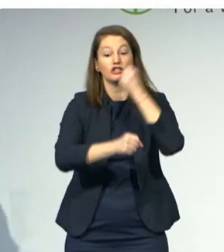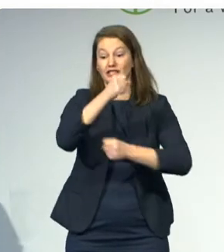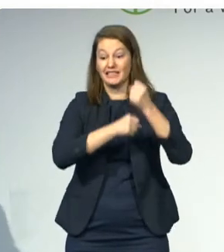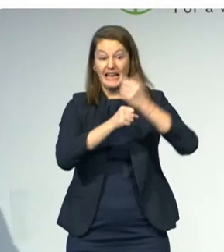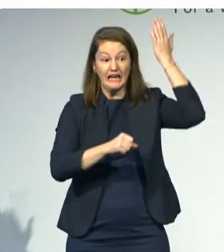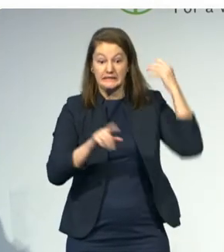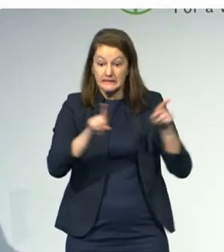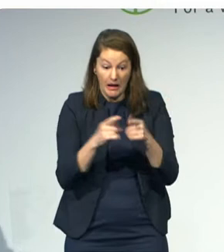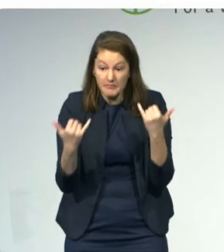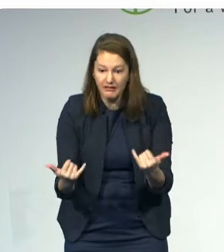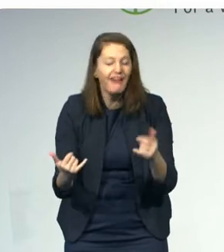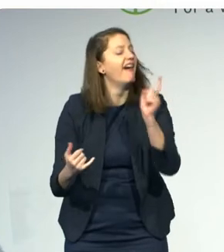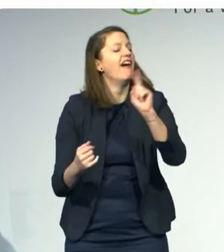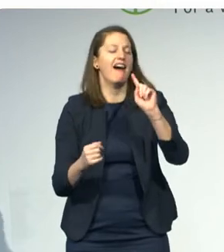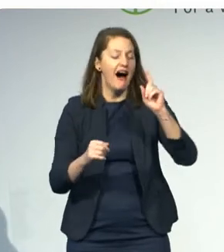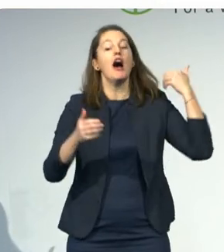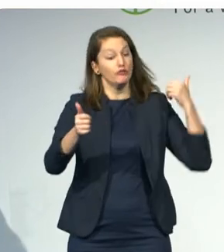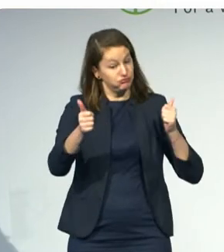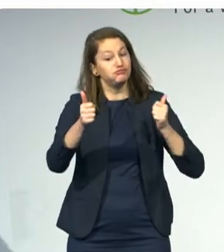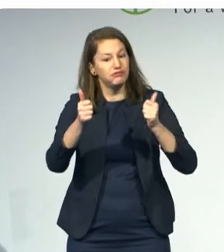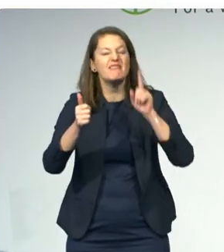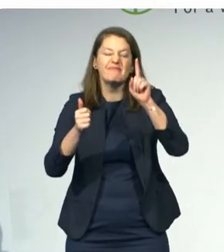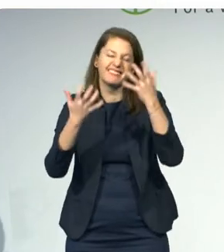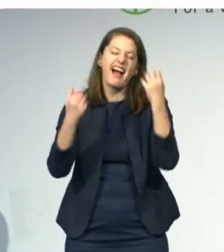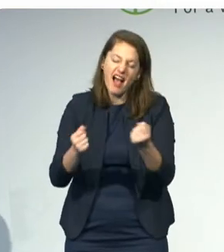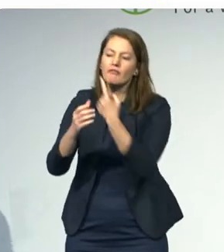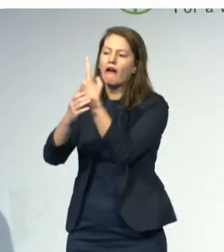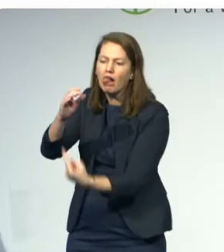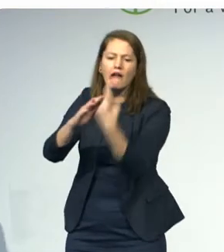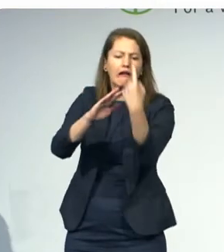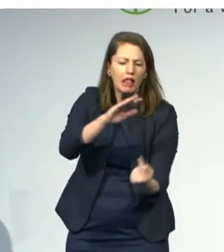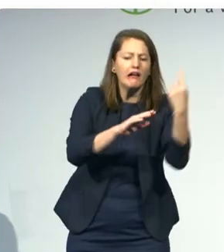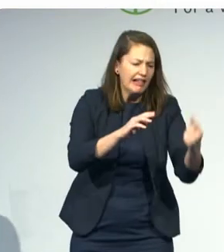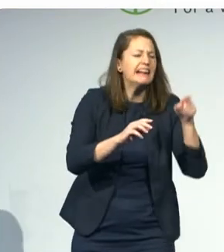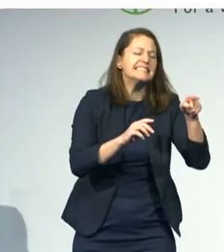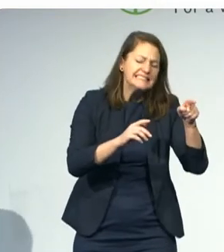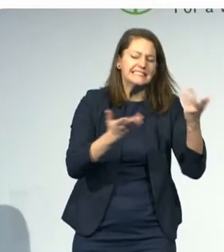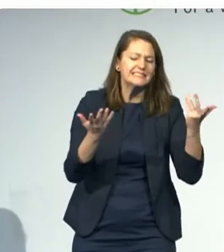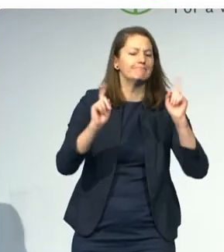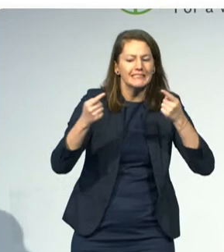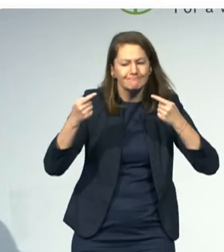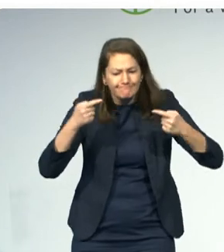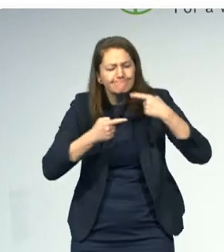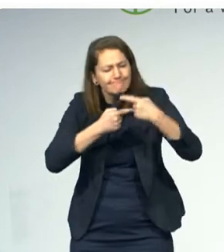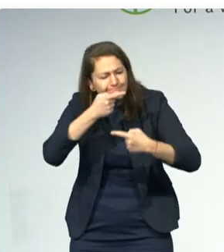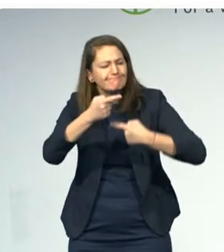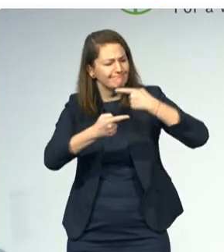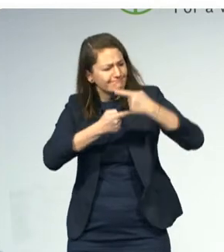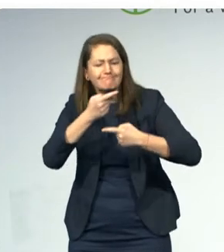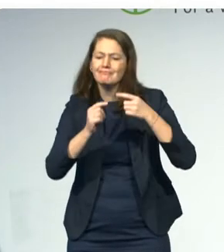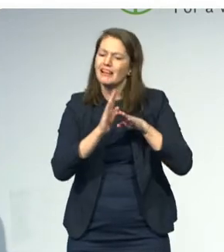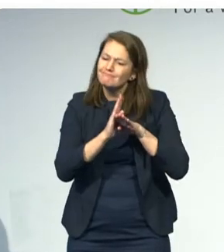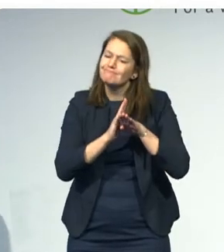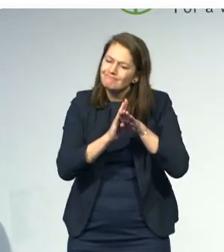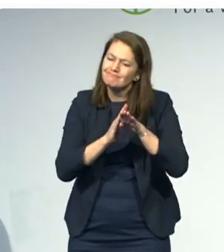And while I will concede that progress has been made, and we are moving, that movement has been